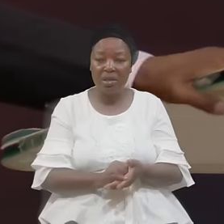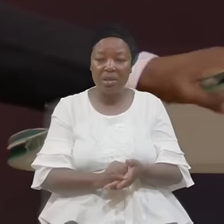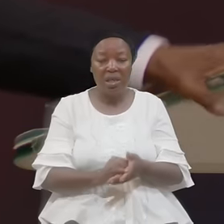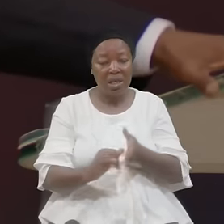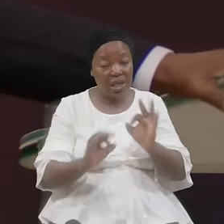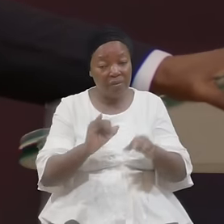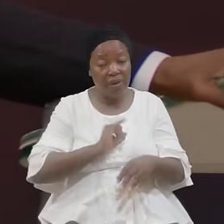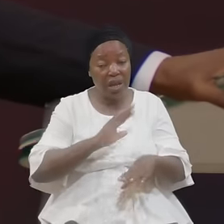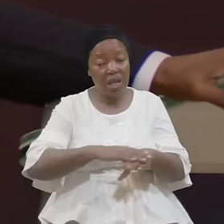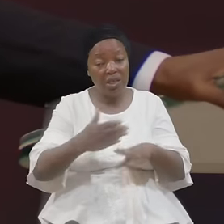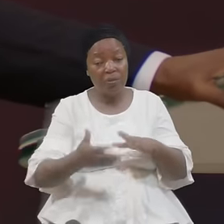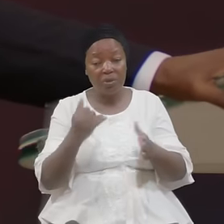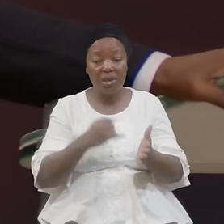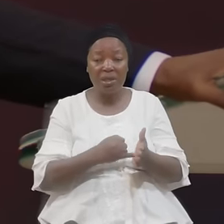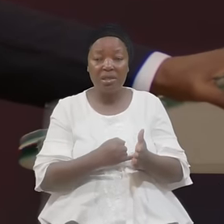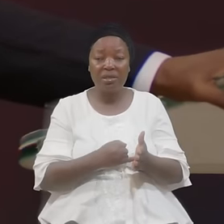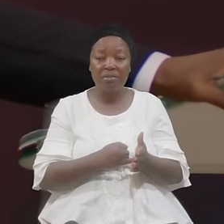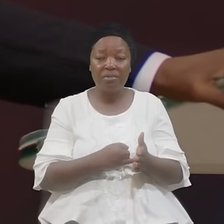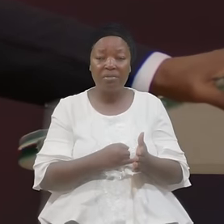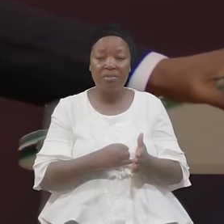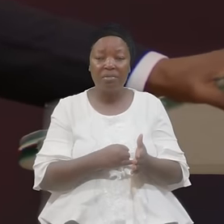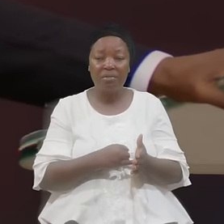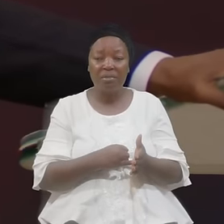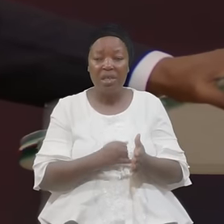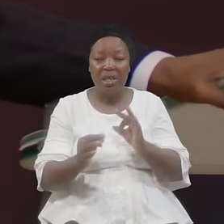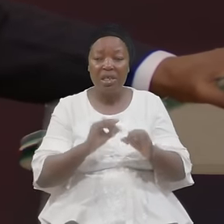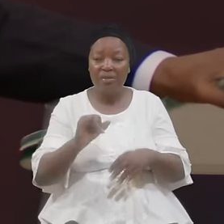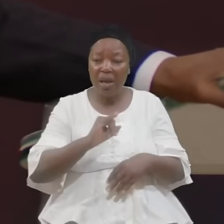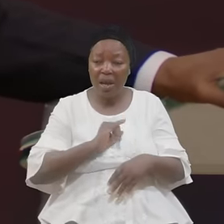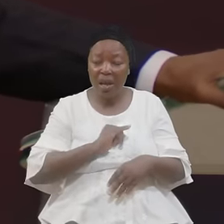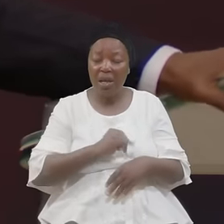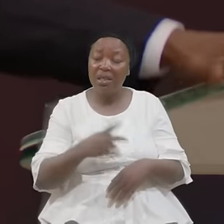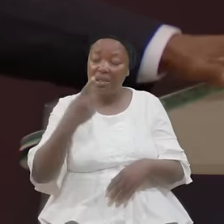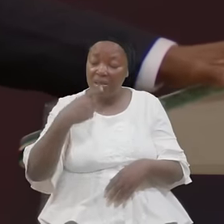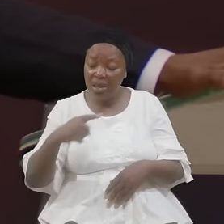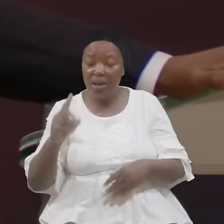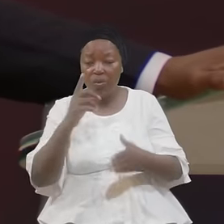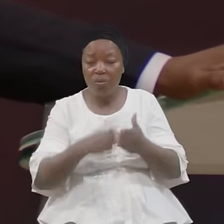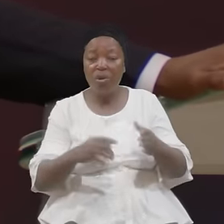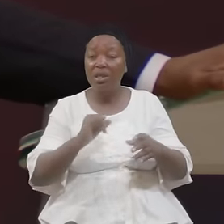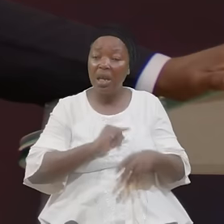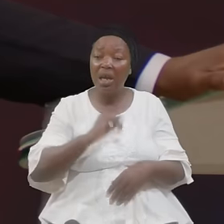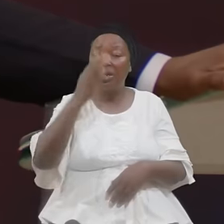Expose It If I Tell What I Know